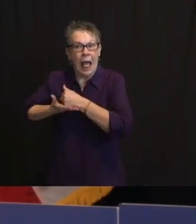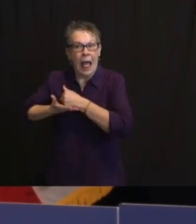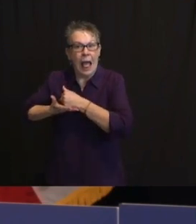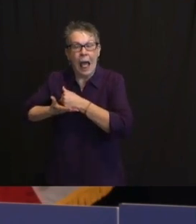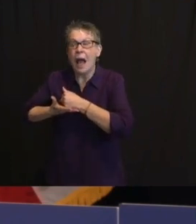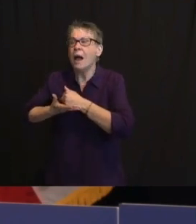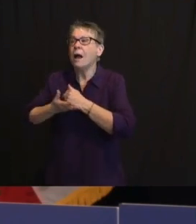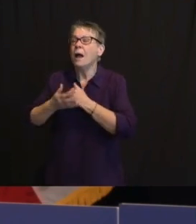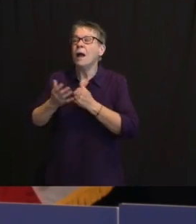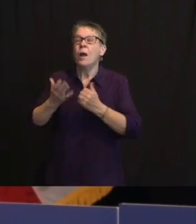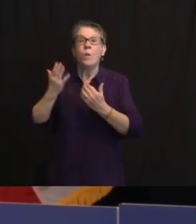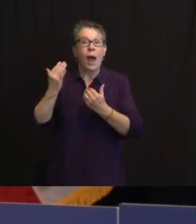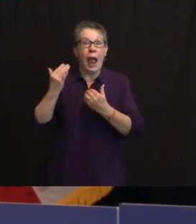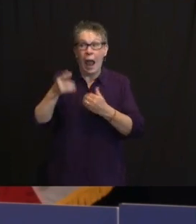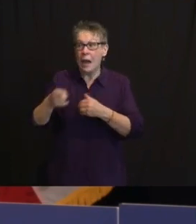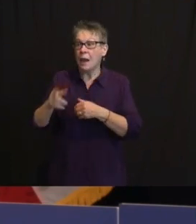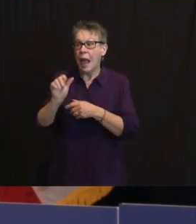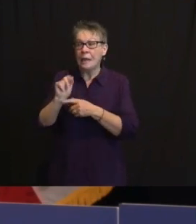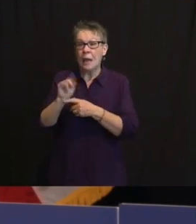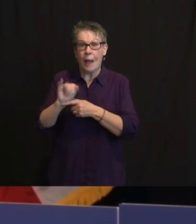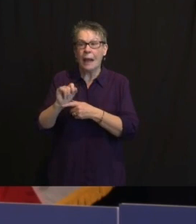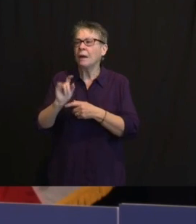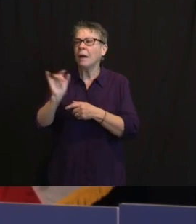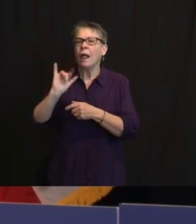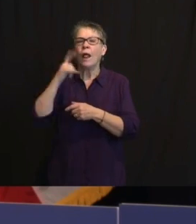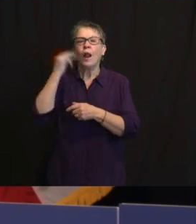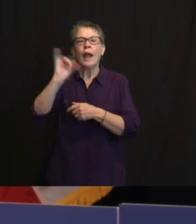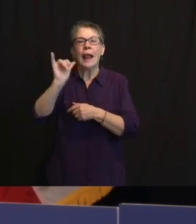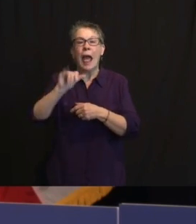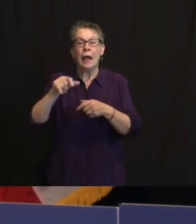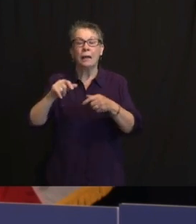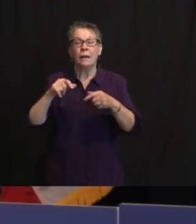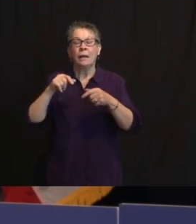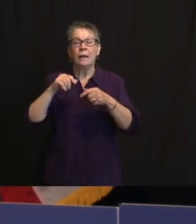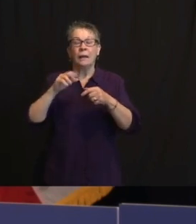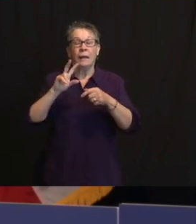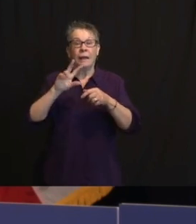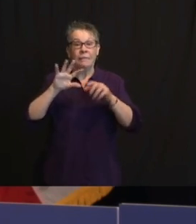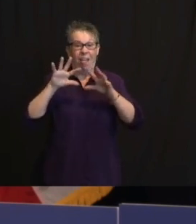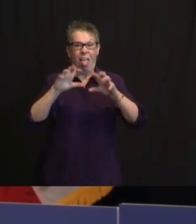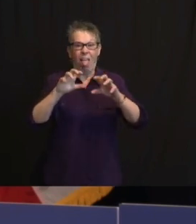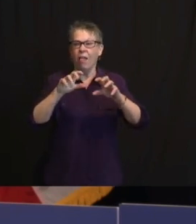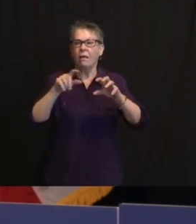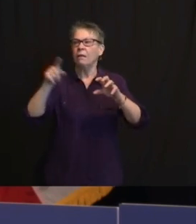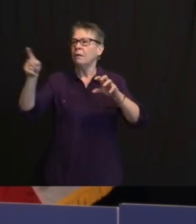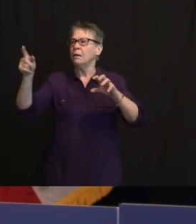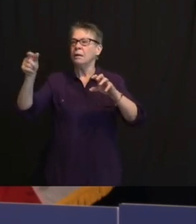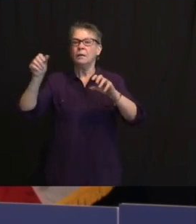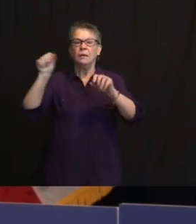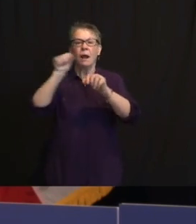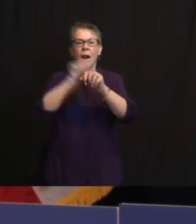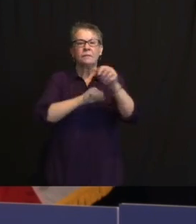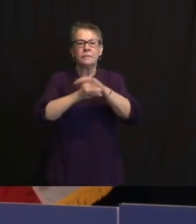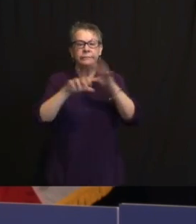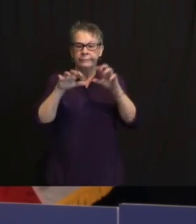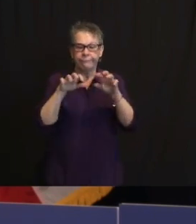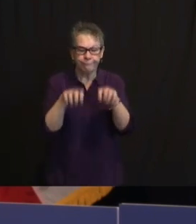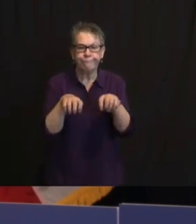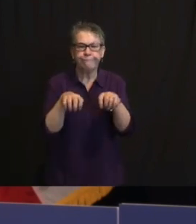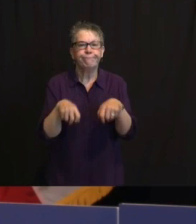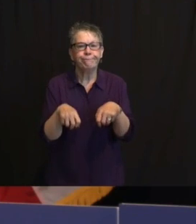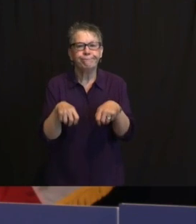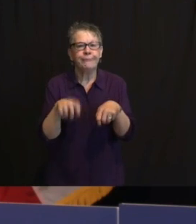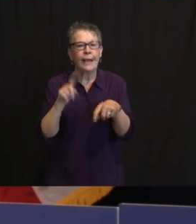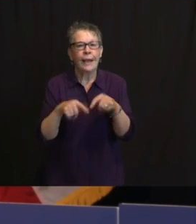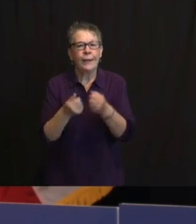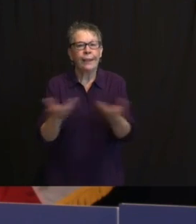GRAB ON AND GET IN. SO WHAT HAPPENS IS THIS. WE WANT TO VACCINATE PEOPLE, PREFERABLY OVER THEM GETTING